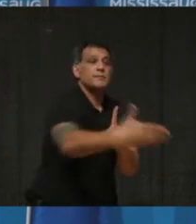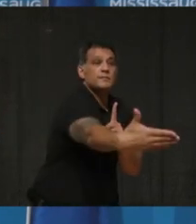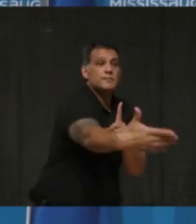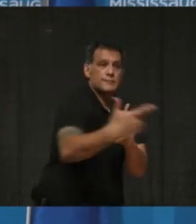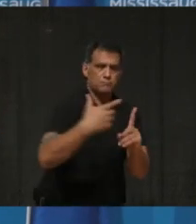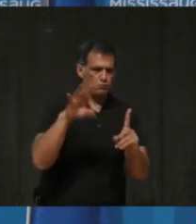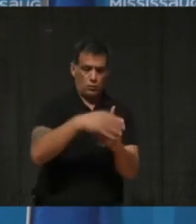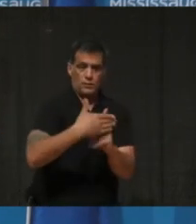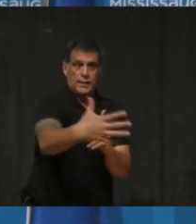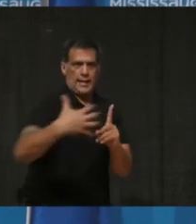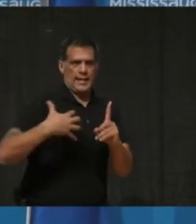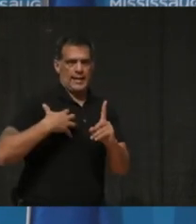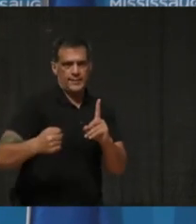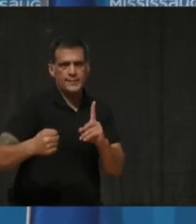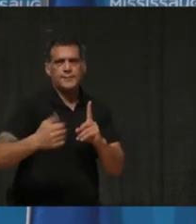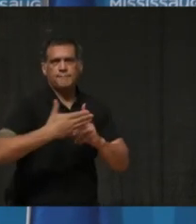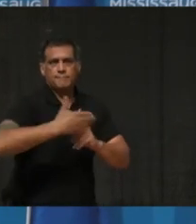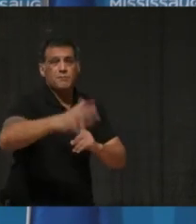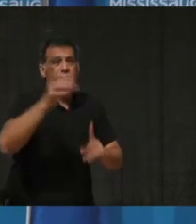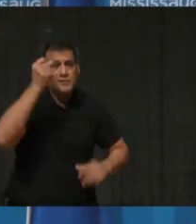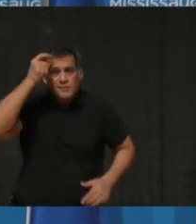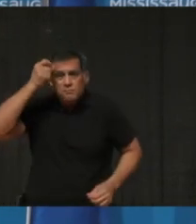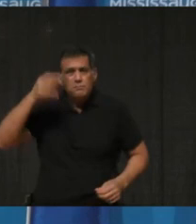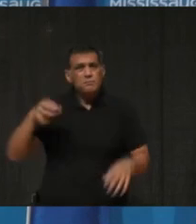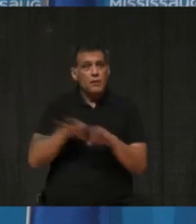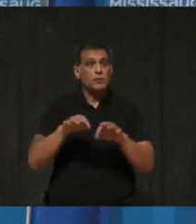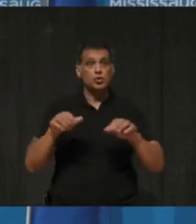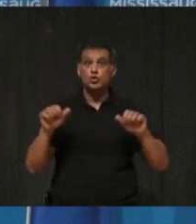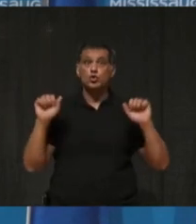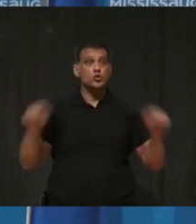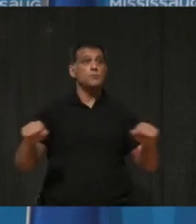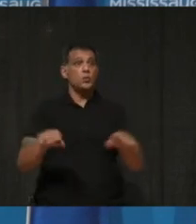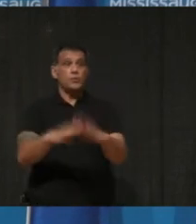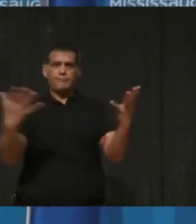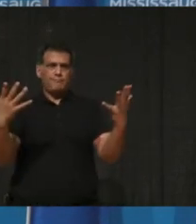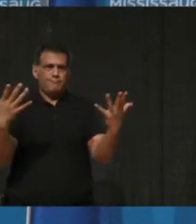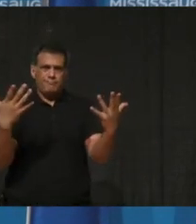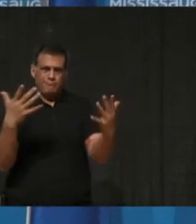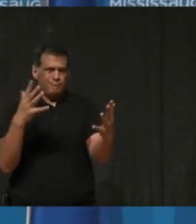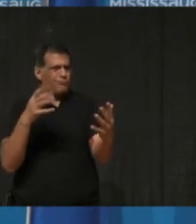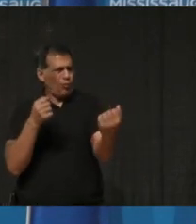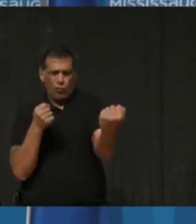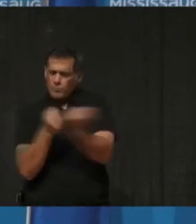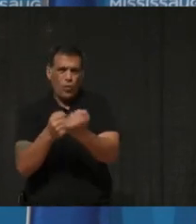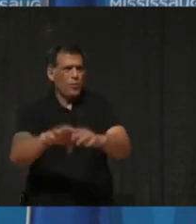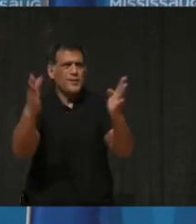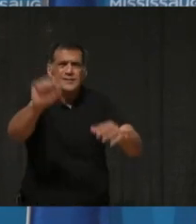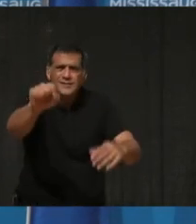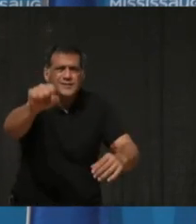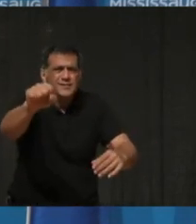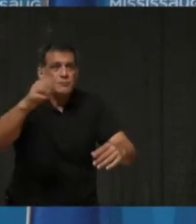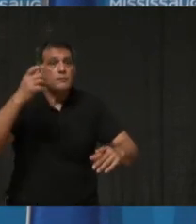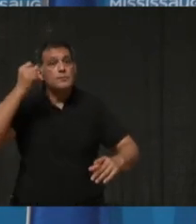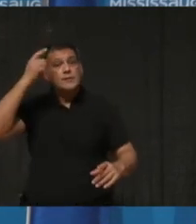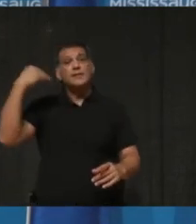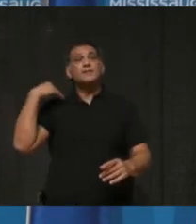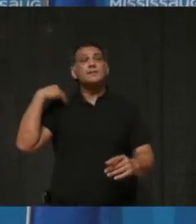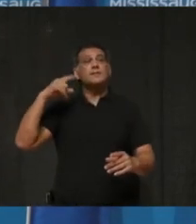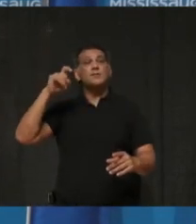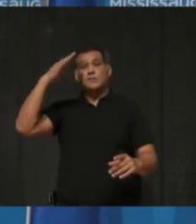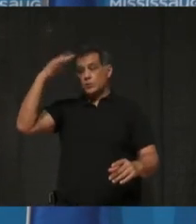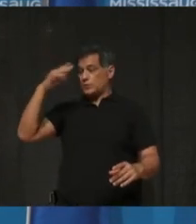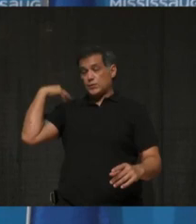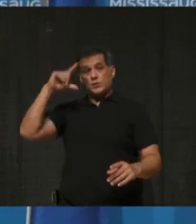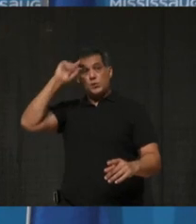And where conditions have favoured it, I have not hesitated to call for reopening. In summer 2020, where our